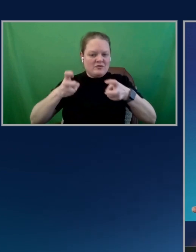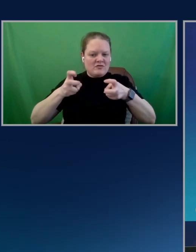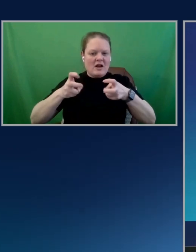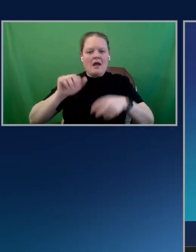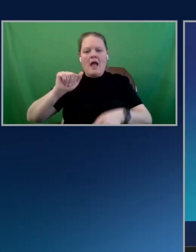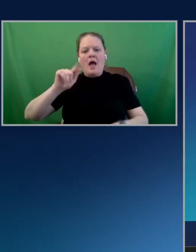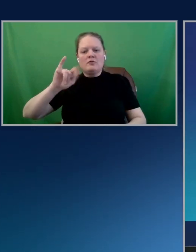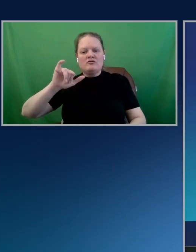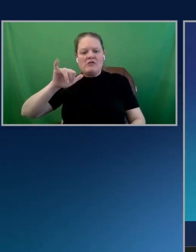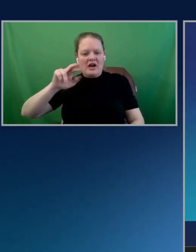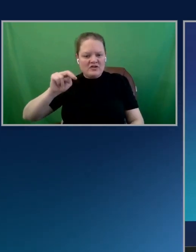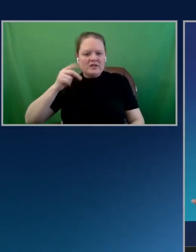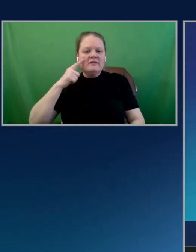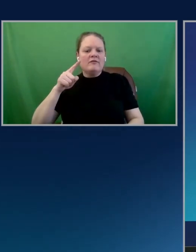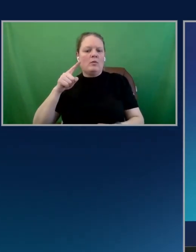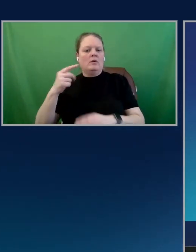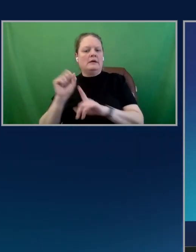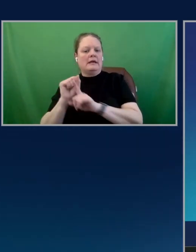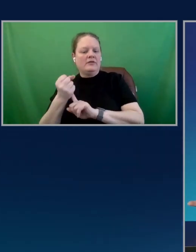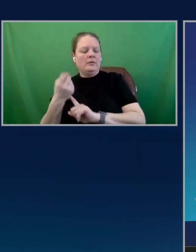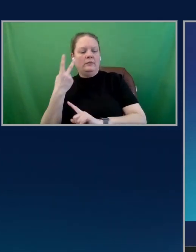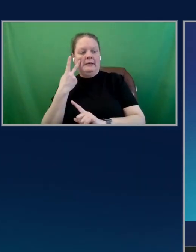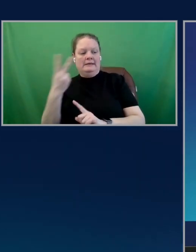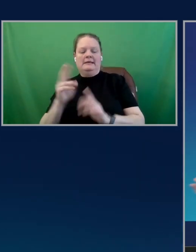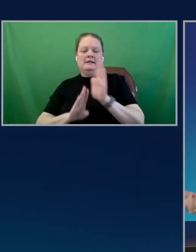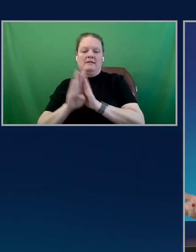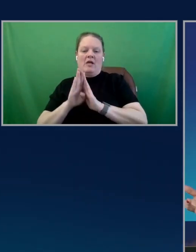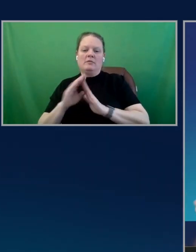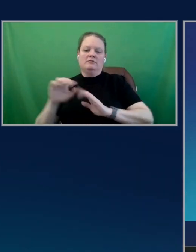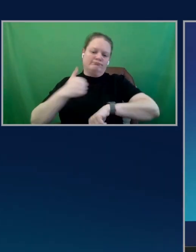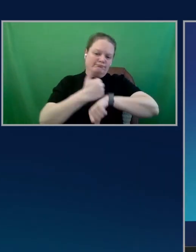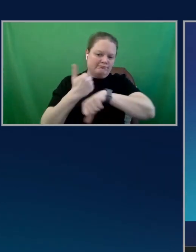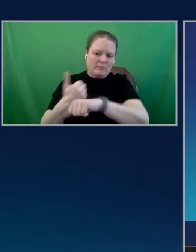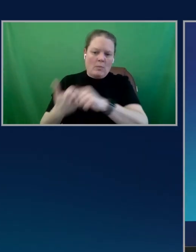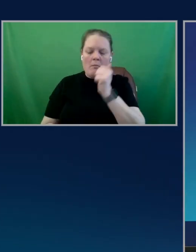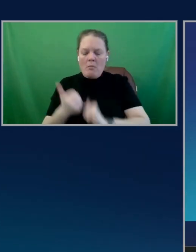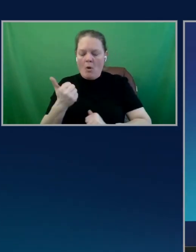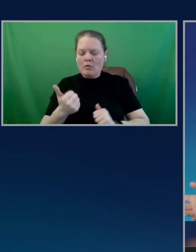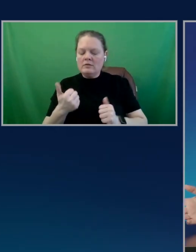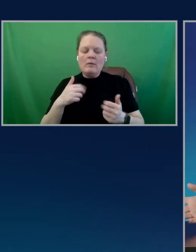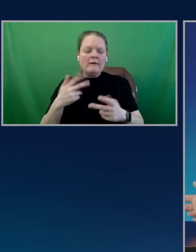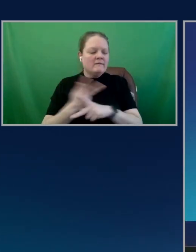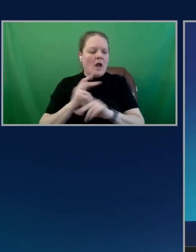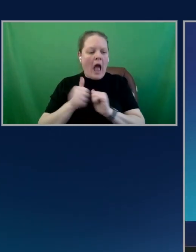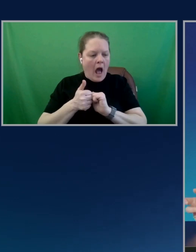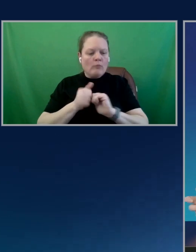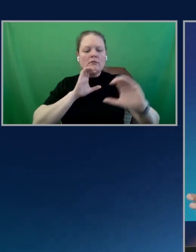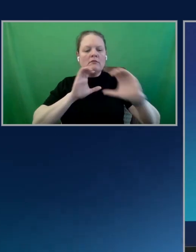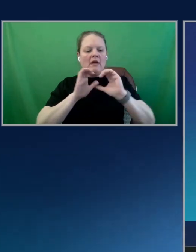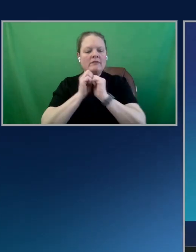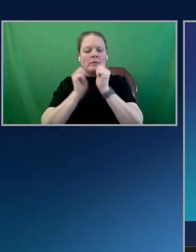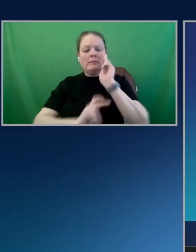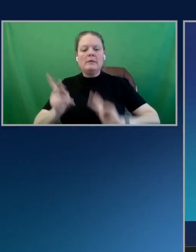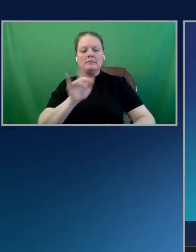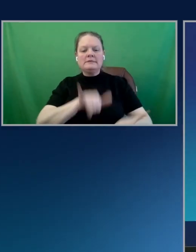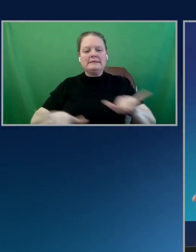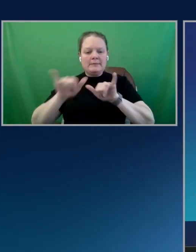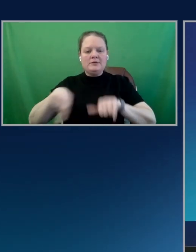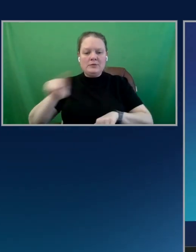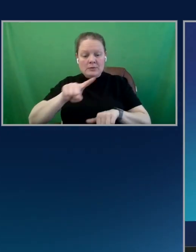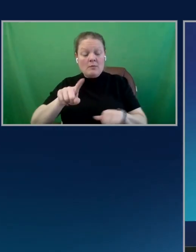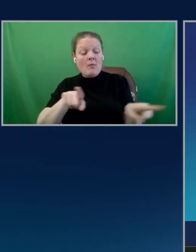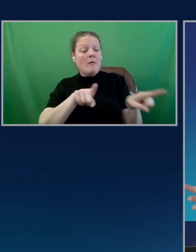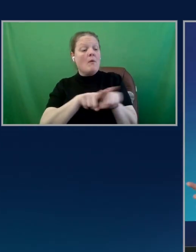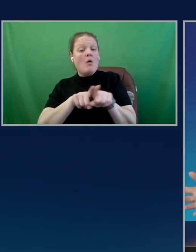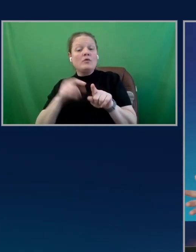developers implementing most. And we get those from conversations with folks like you all. And also, if you have some custom